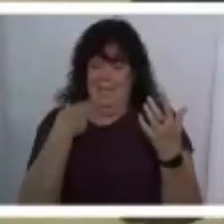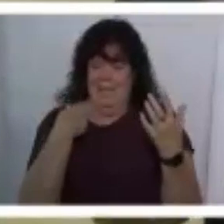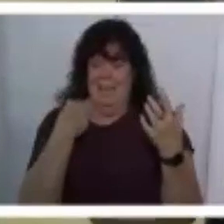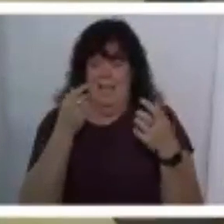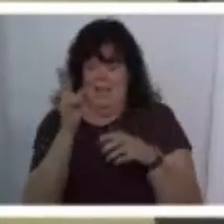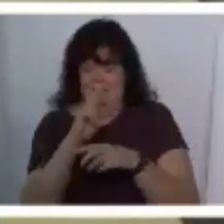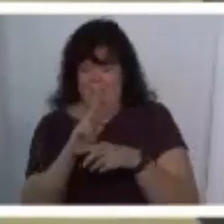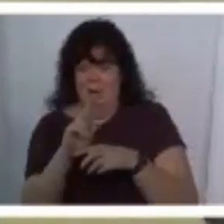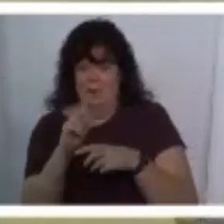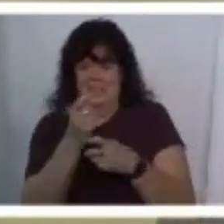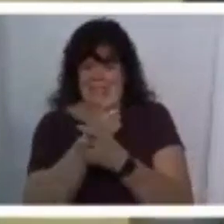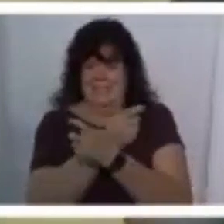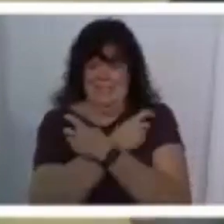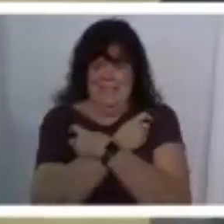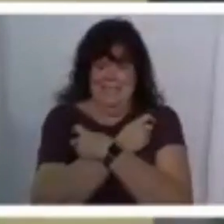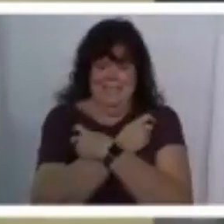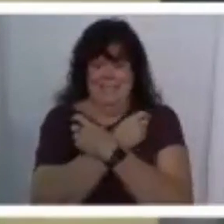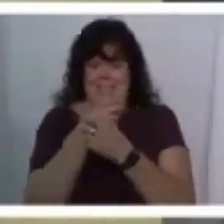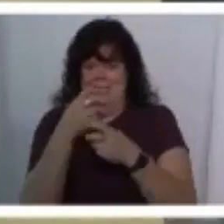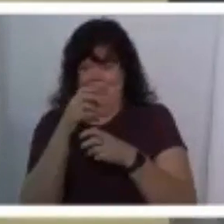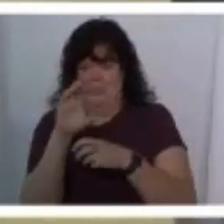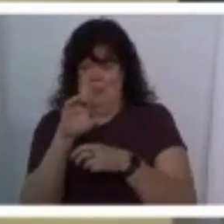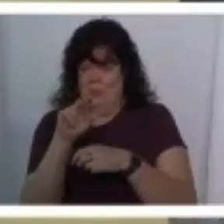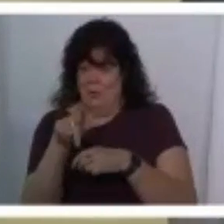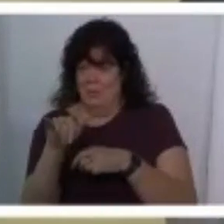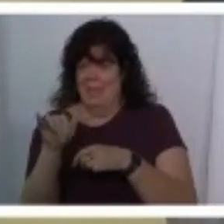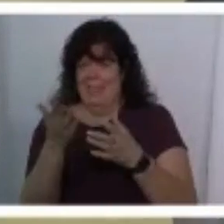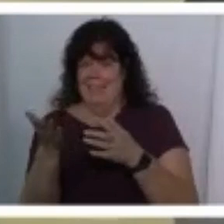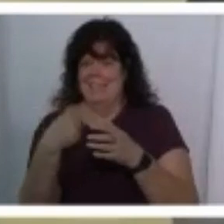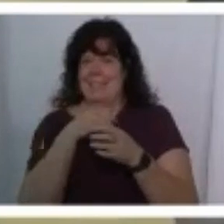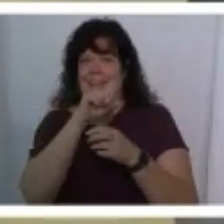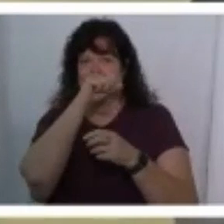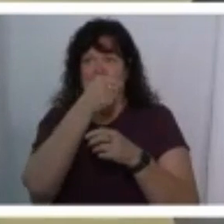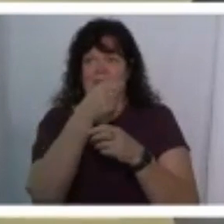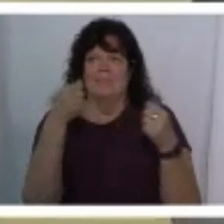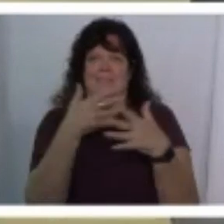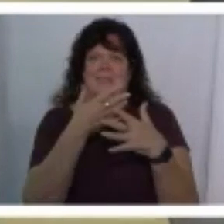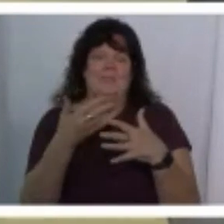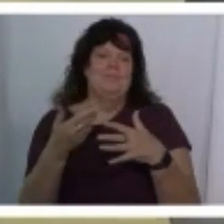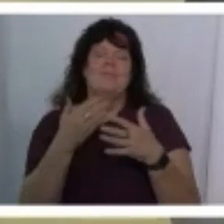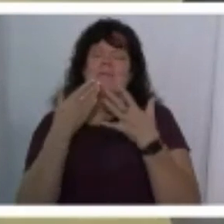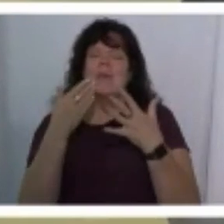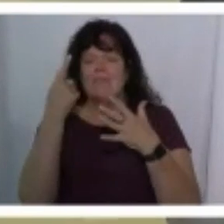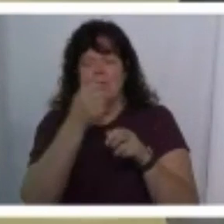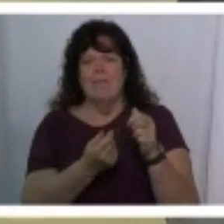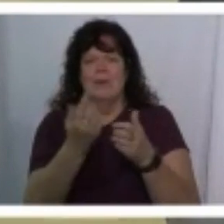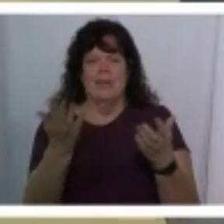creepy things and i love horror right i am extremely thankful for everyone here just because